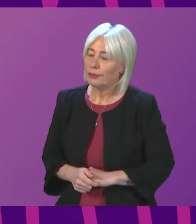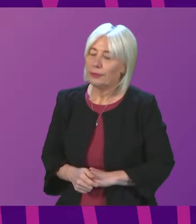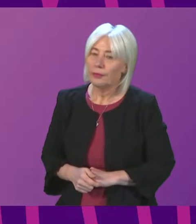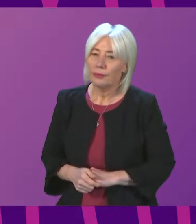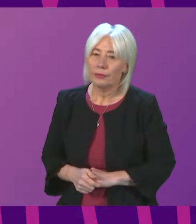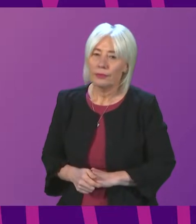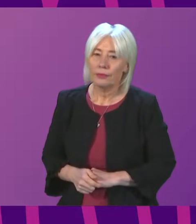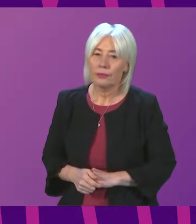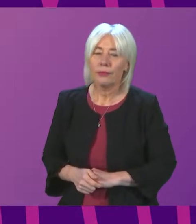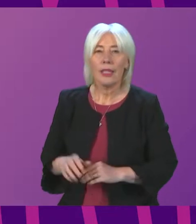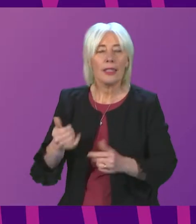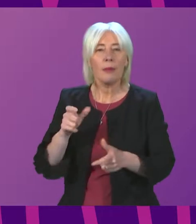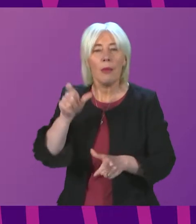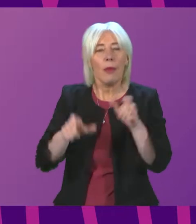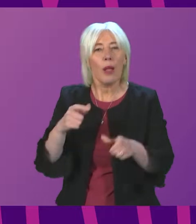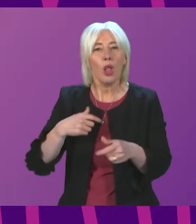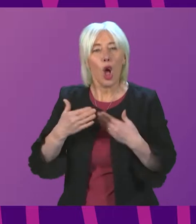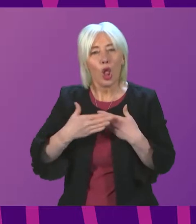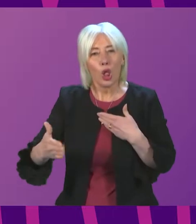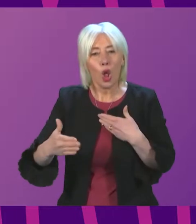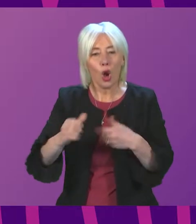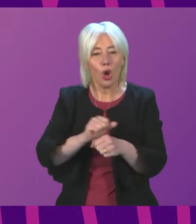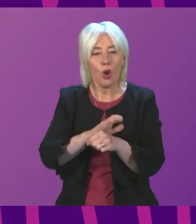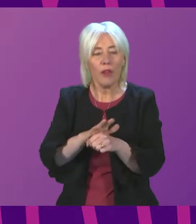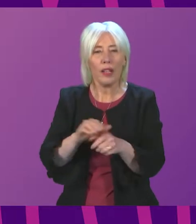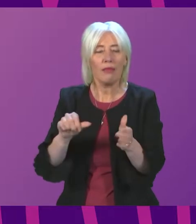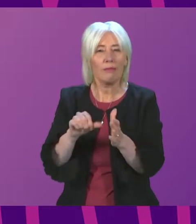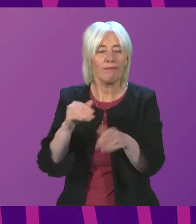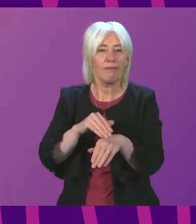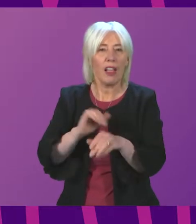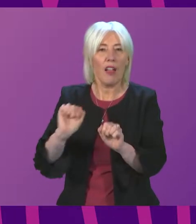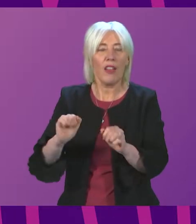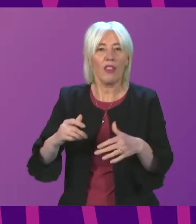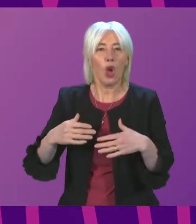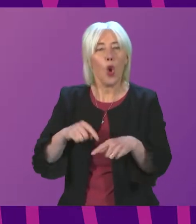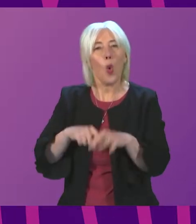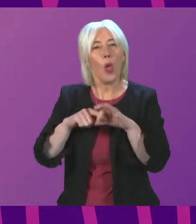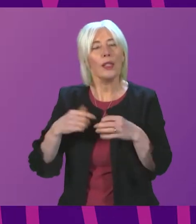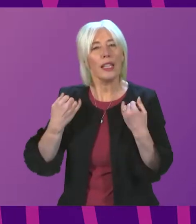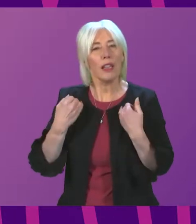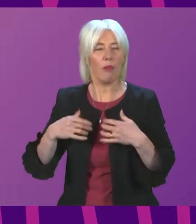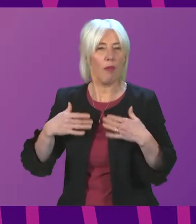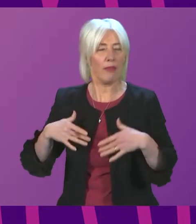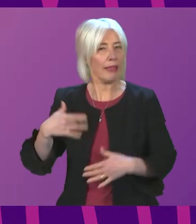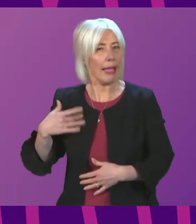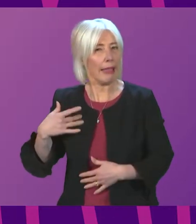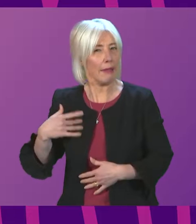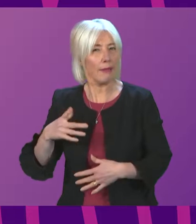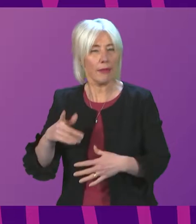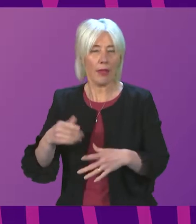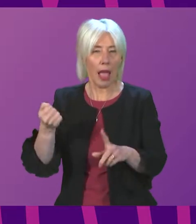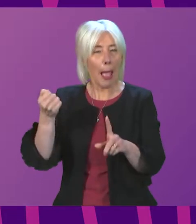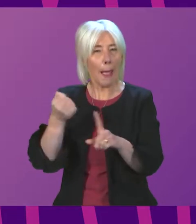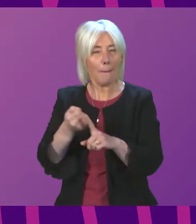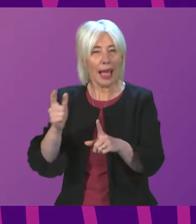Symptoms associated with long Covid can have a significant impact on quality of life. Can the First Minister comment on emerging impact and give an